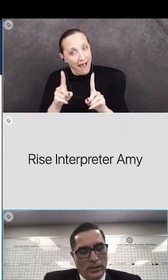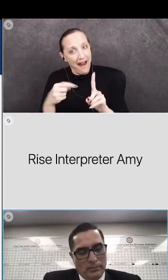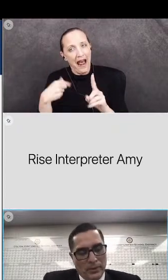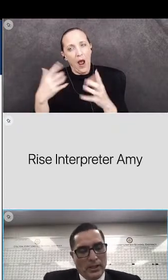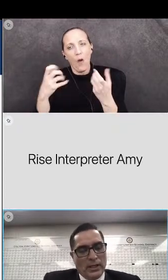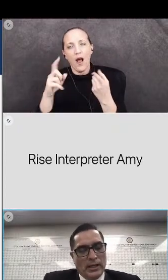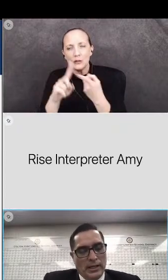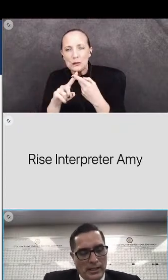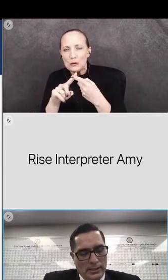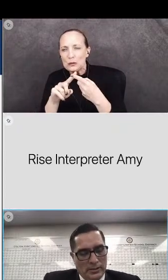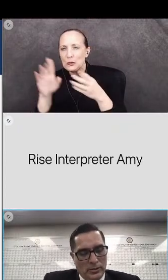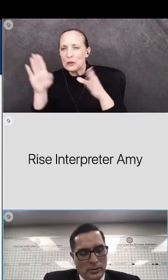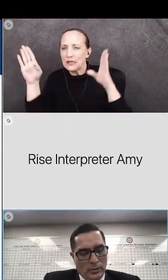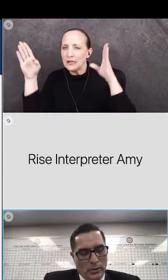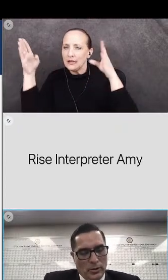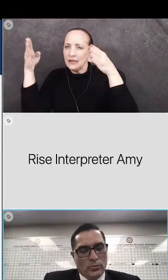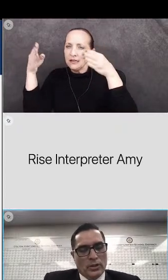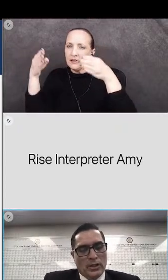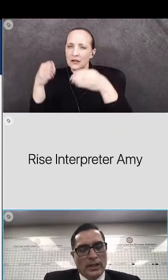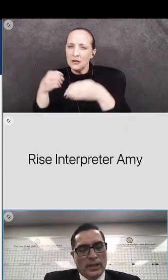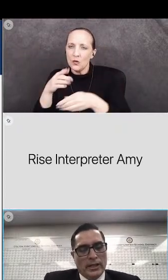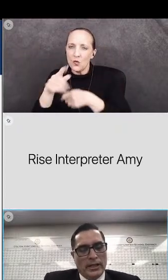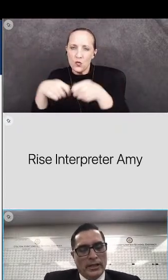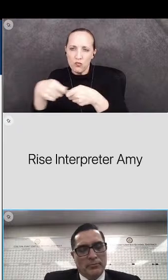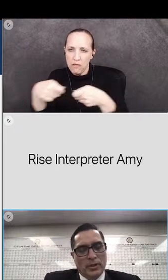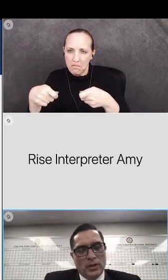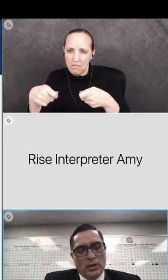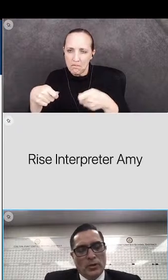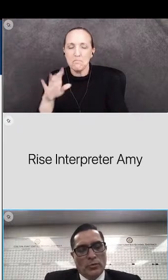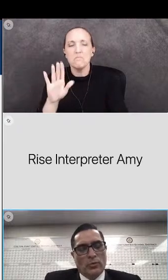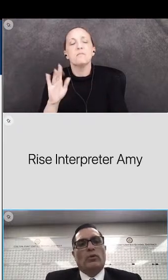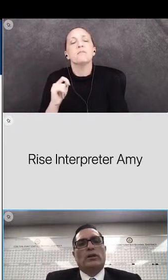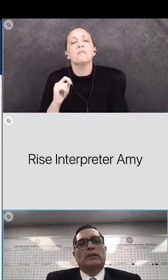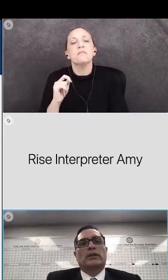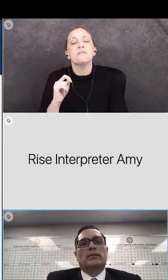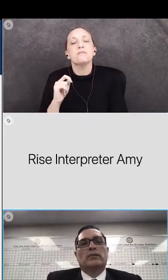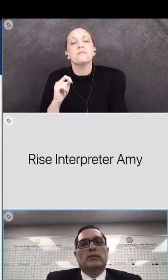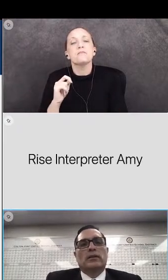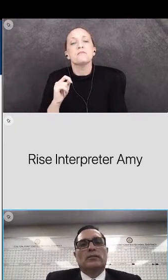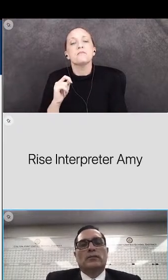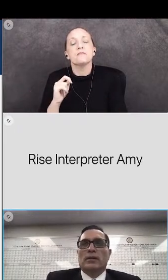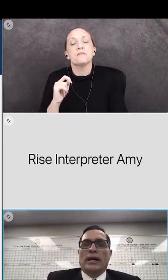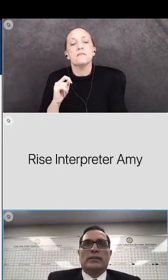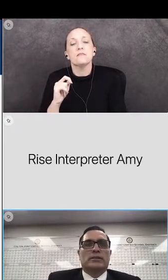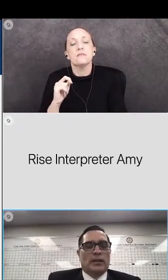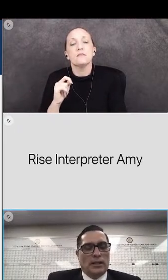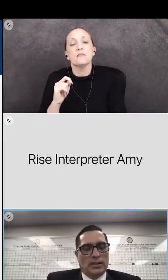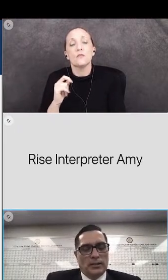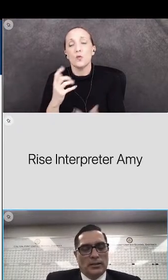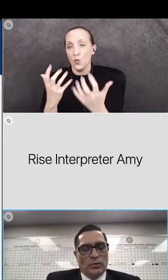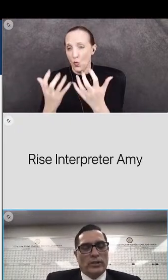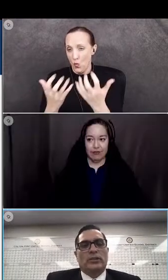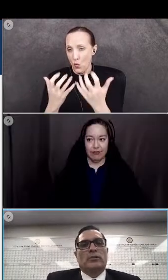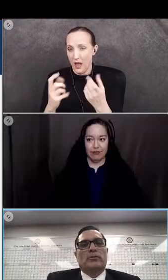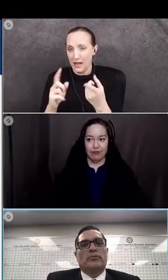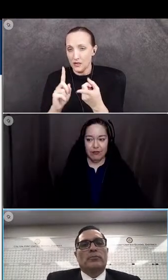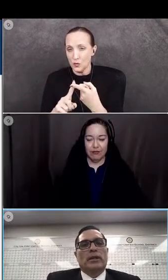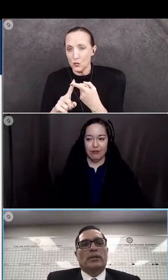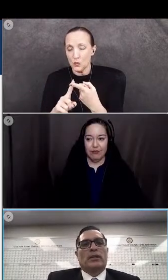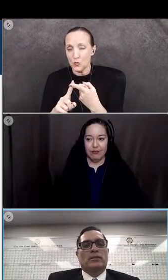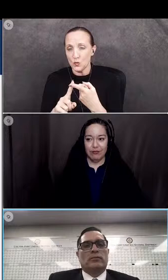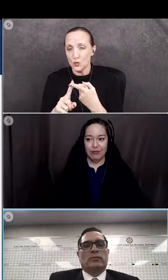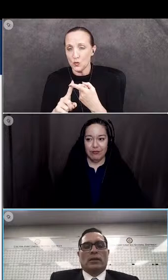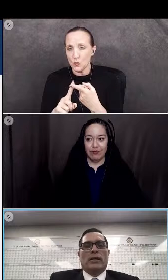plane if you will uh so really uh wanted asked uh you know question